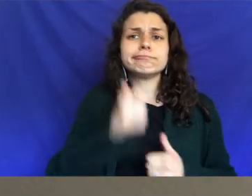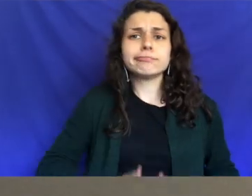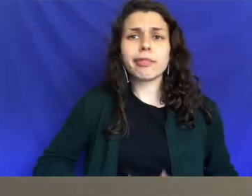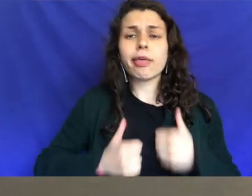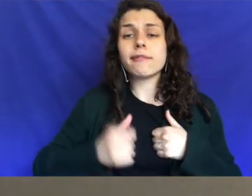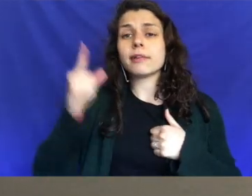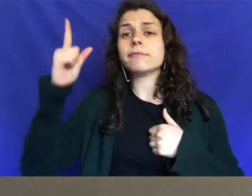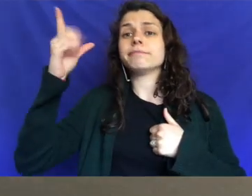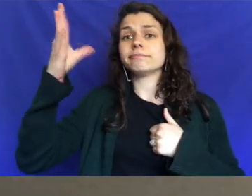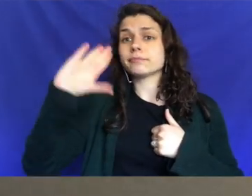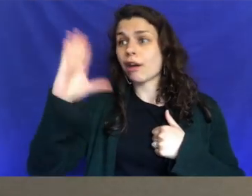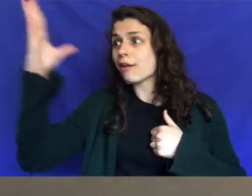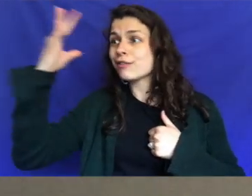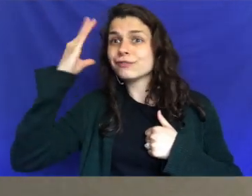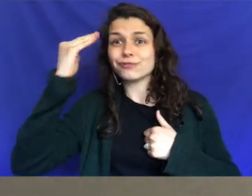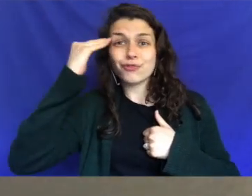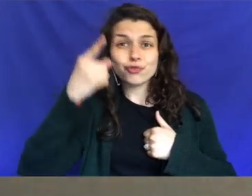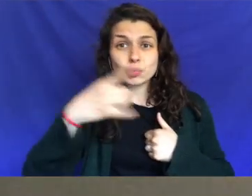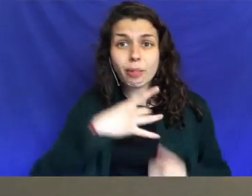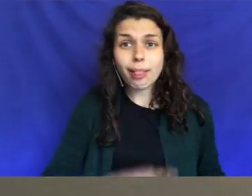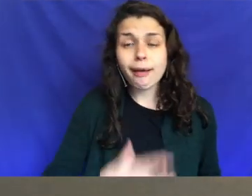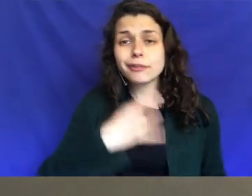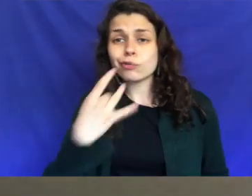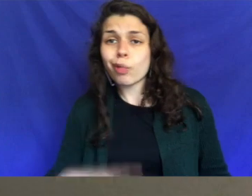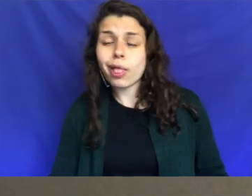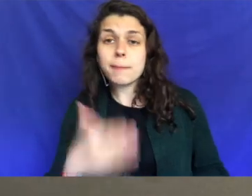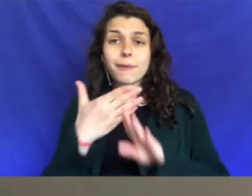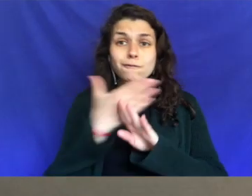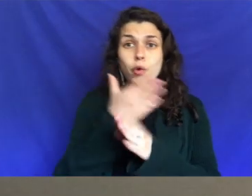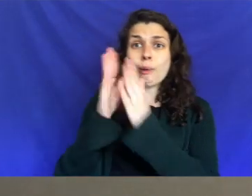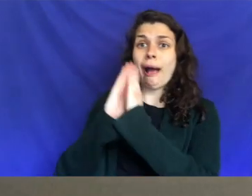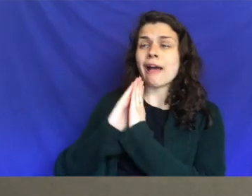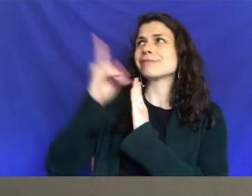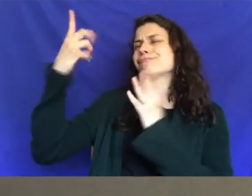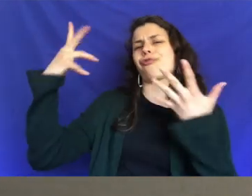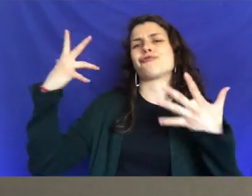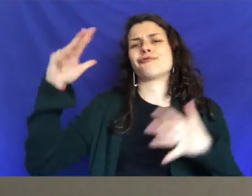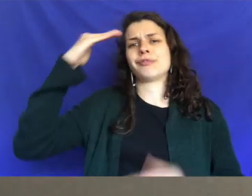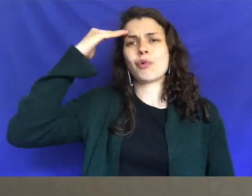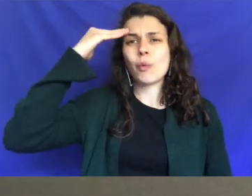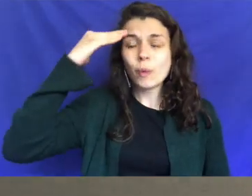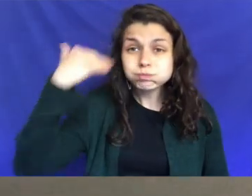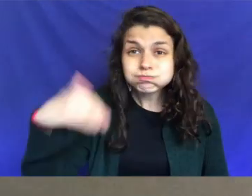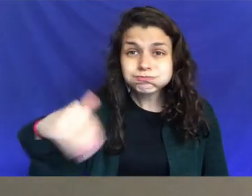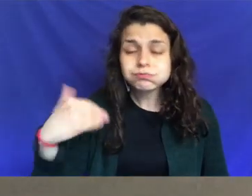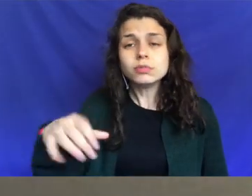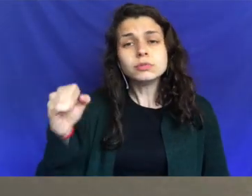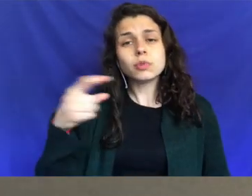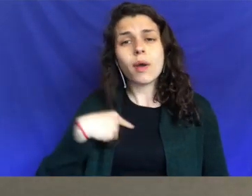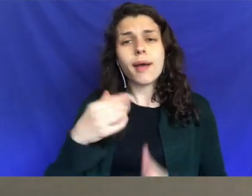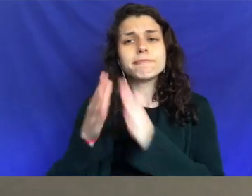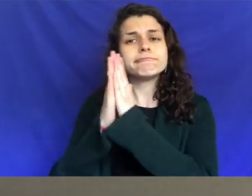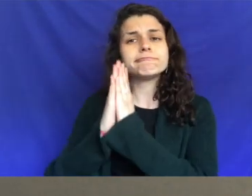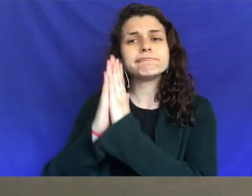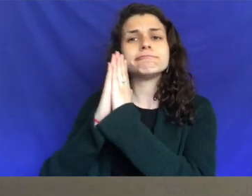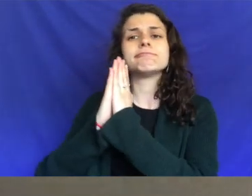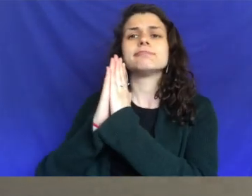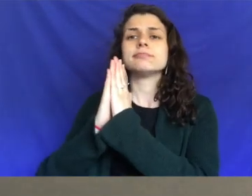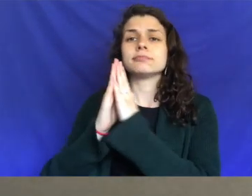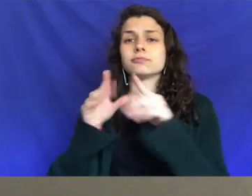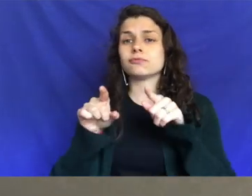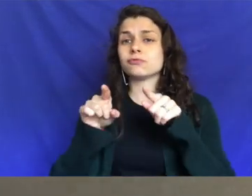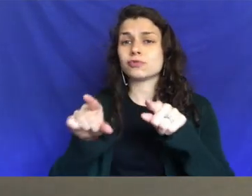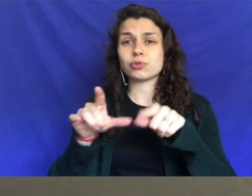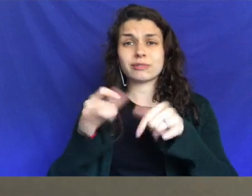know you. He knows what you like. He knows what you dislike. He knows what you want and what you need before you even ask for him guys. Um, so I just pray that, um,